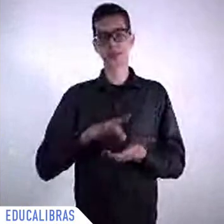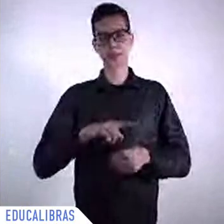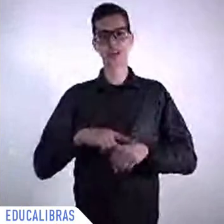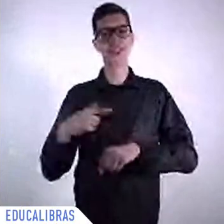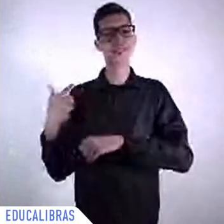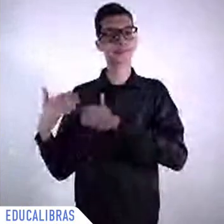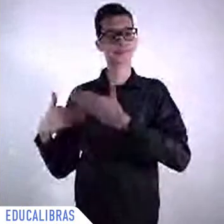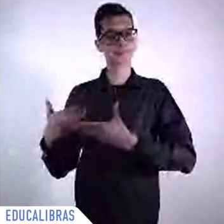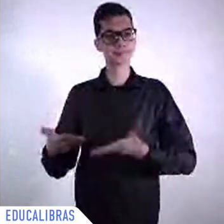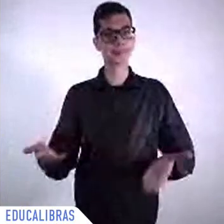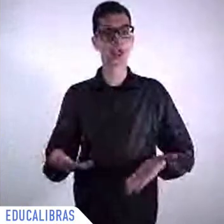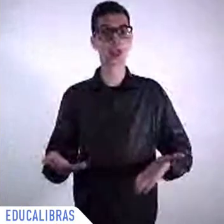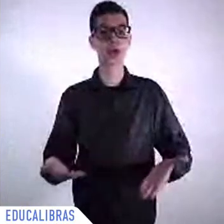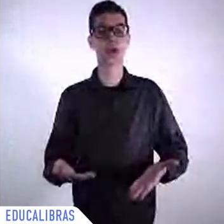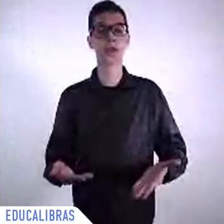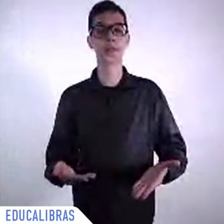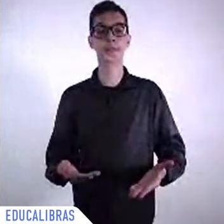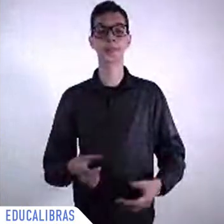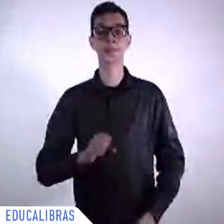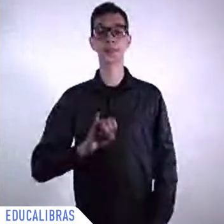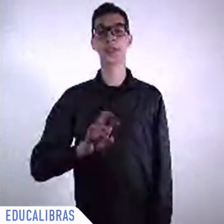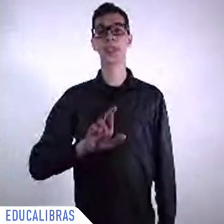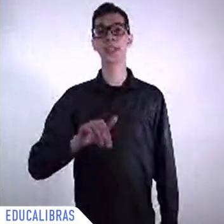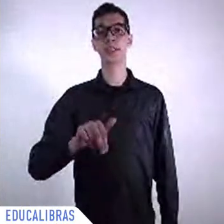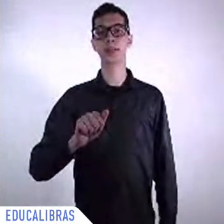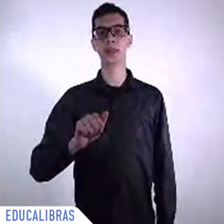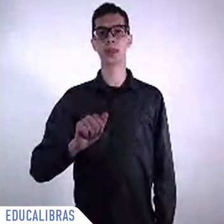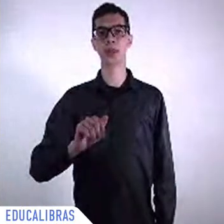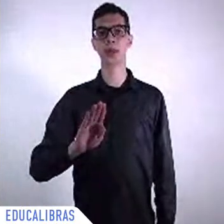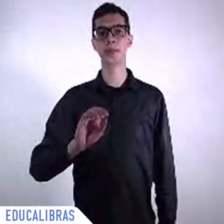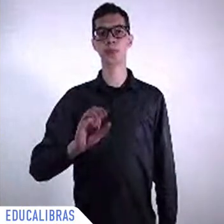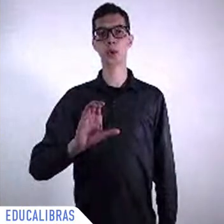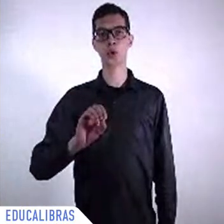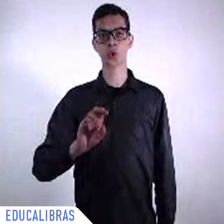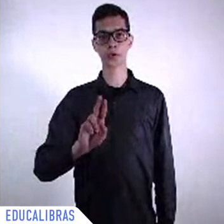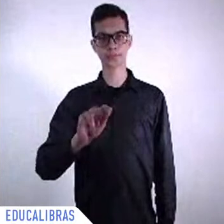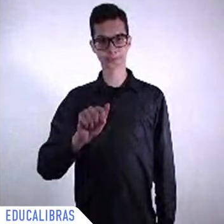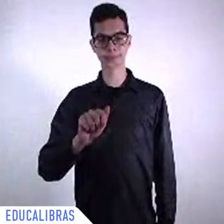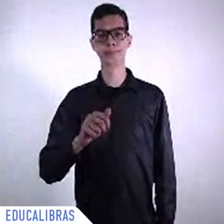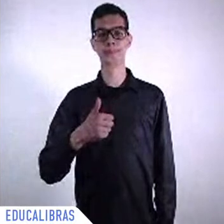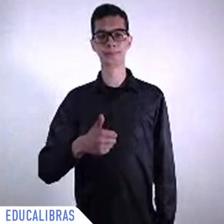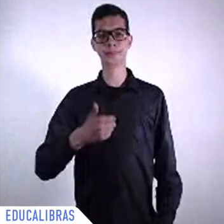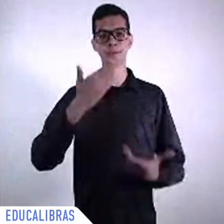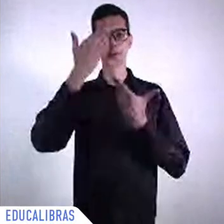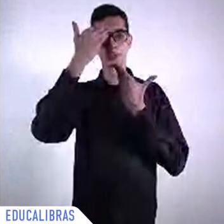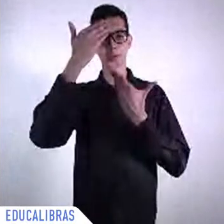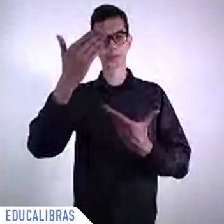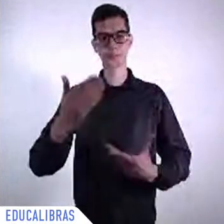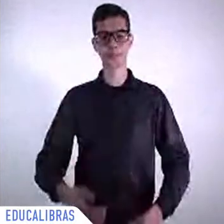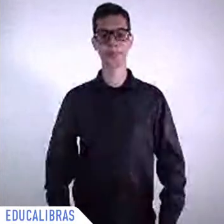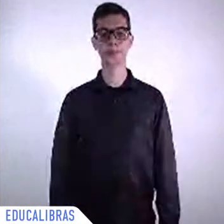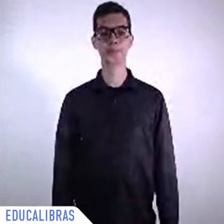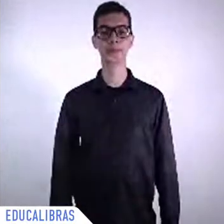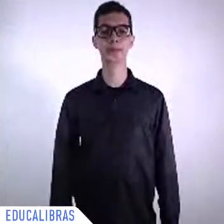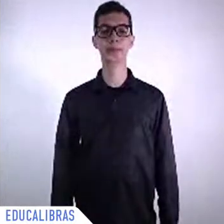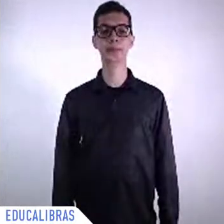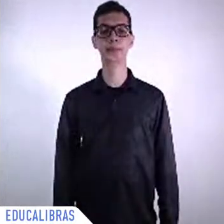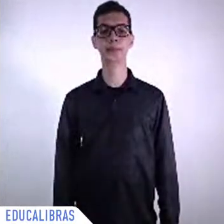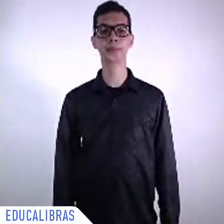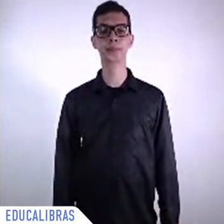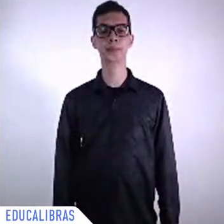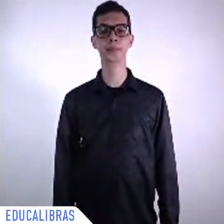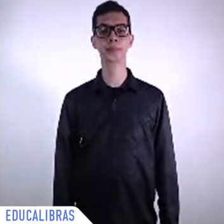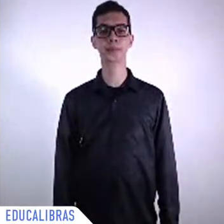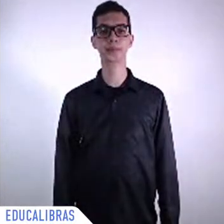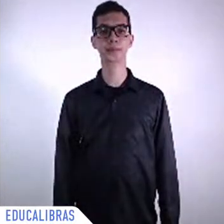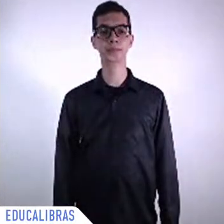Thank you very much, and it is a little bit difficult to speak about my friend, Celcio Morim. I think we have to be quiet